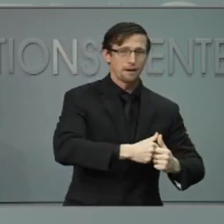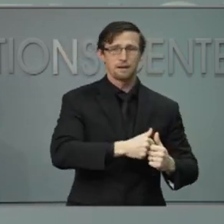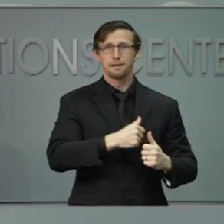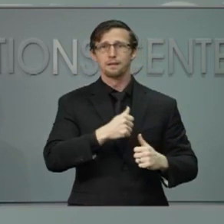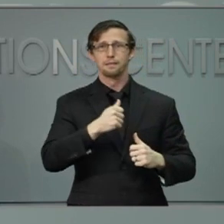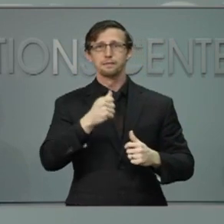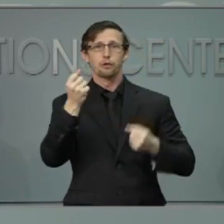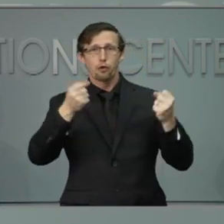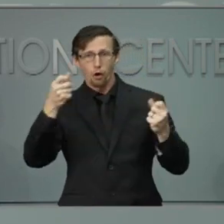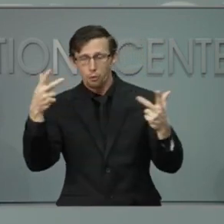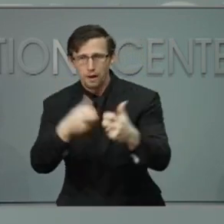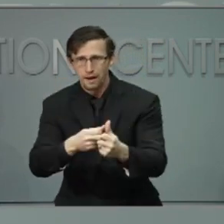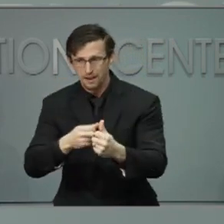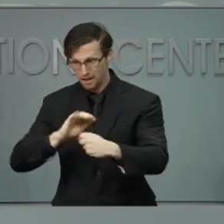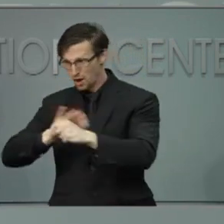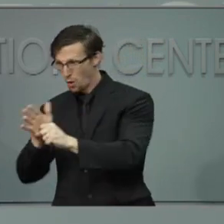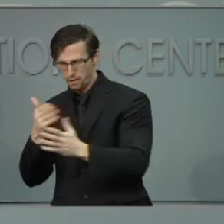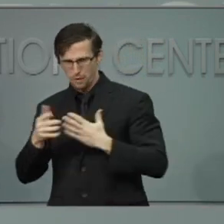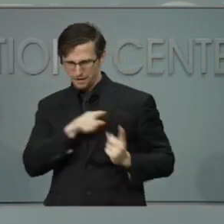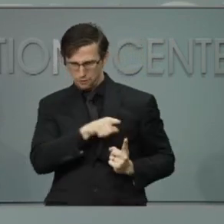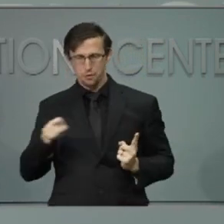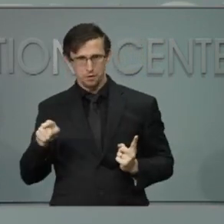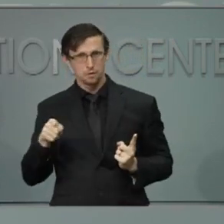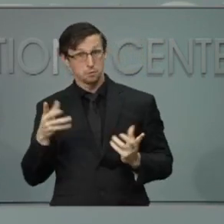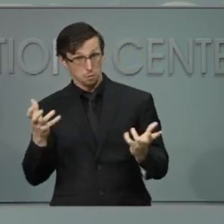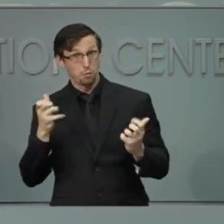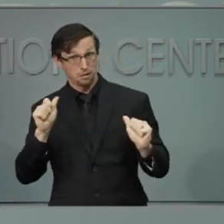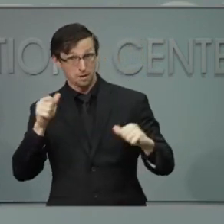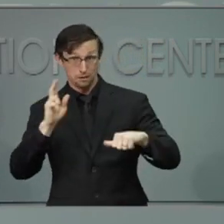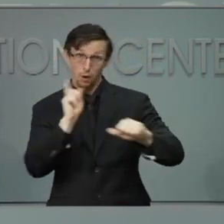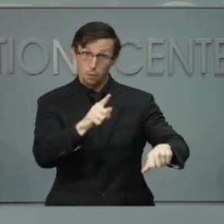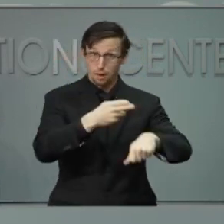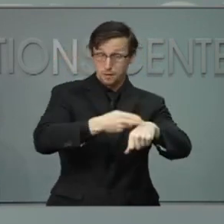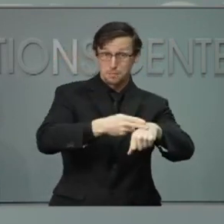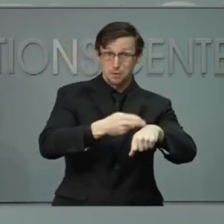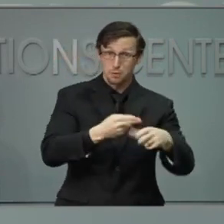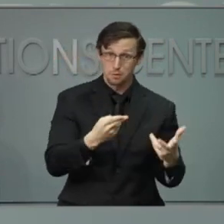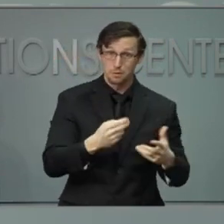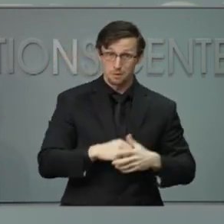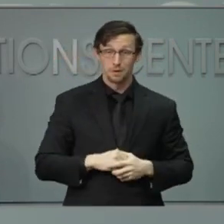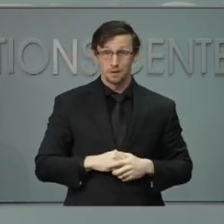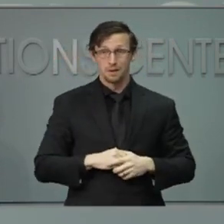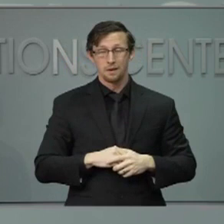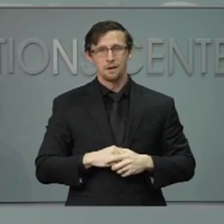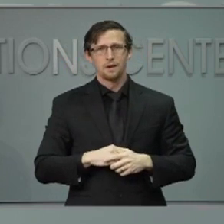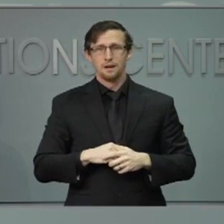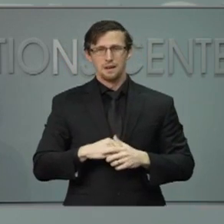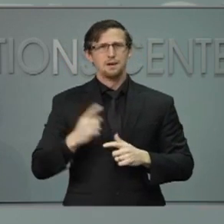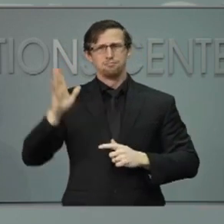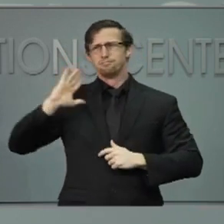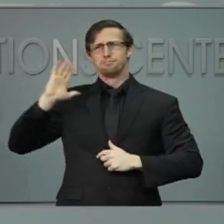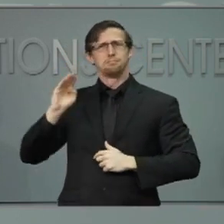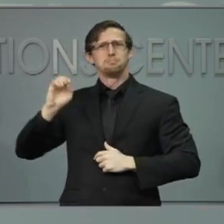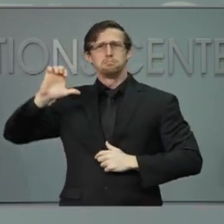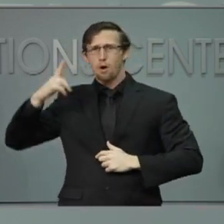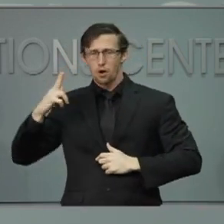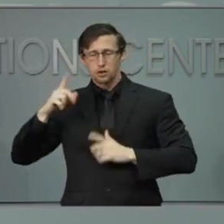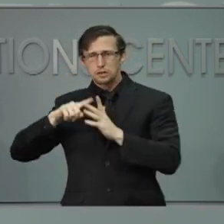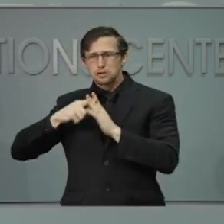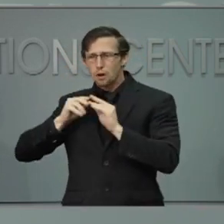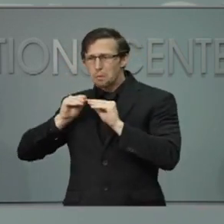when you need it. We know so much more about this pandemic than we did back in March when we had our first case.